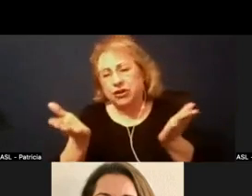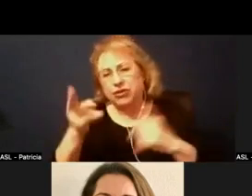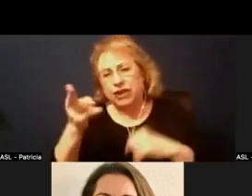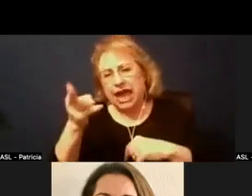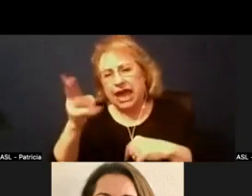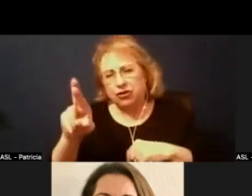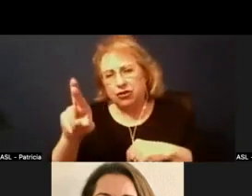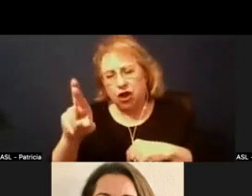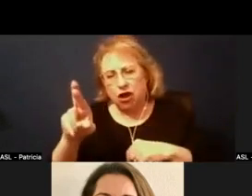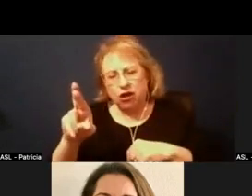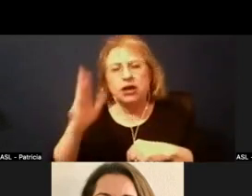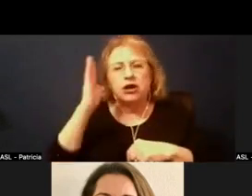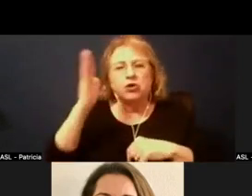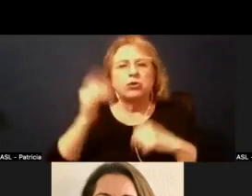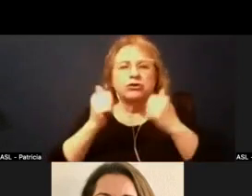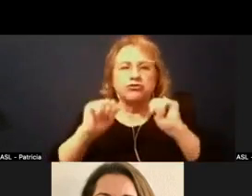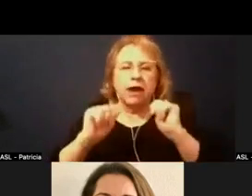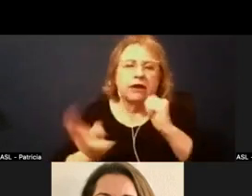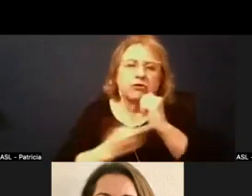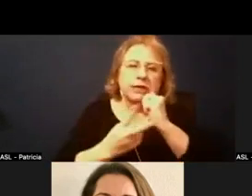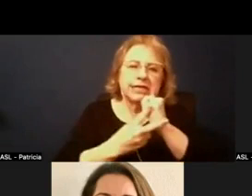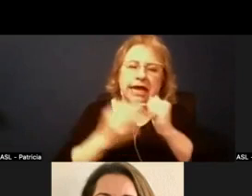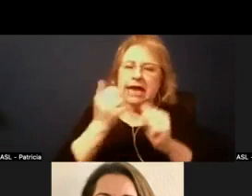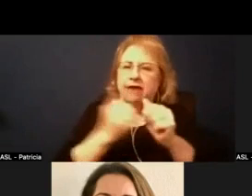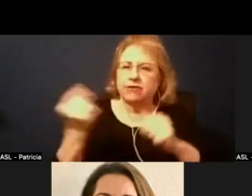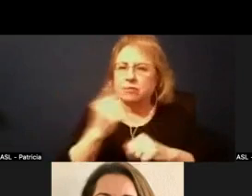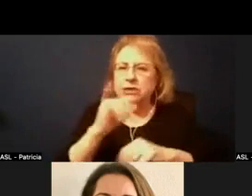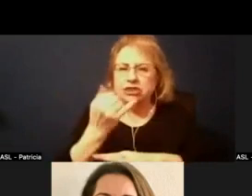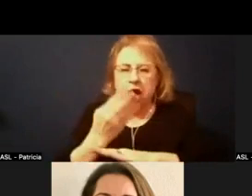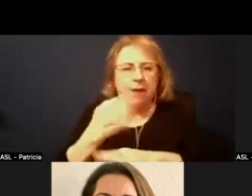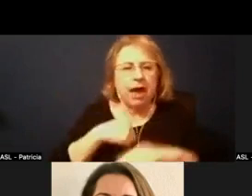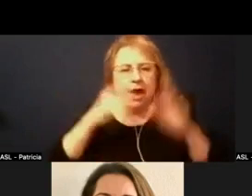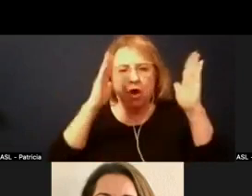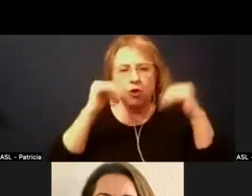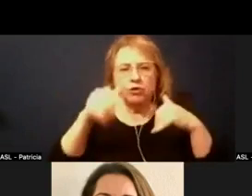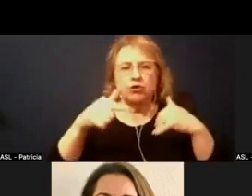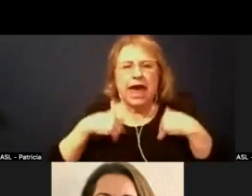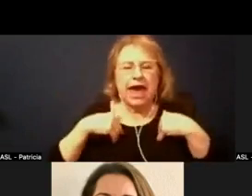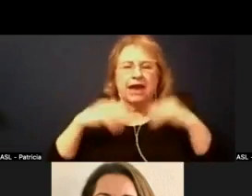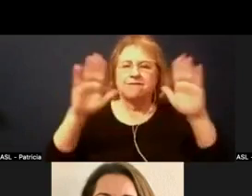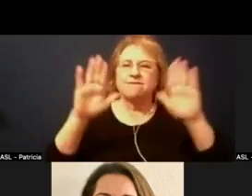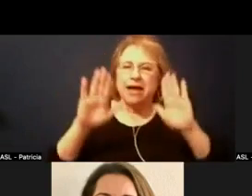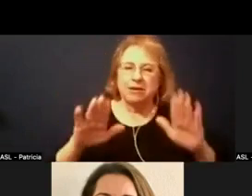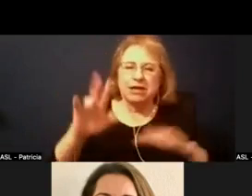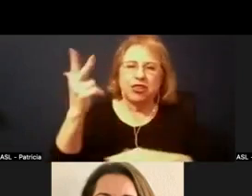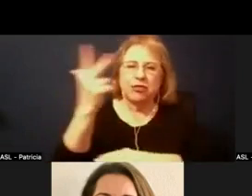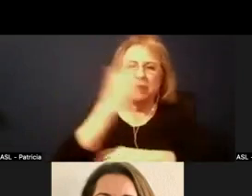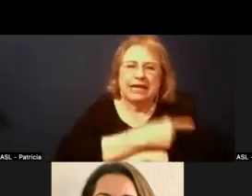retain everybody's jobs. Other than that, I hope you all had a fabulous three-day weekend, and hopefully we'll have more for you next time.